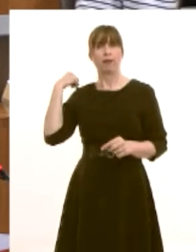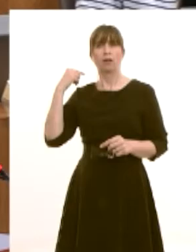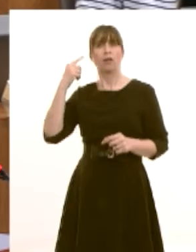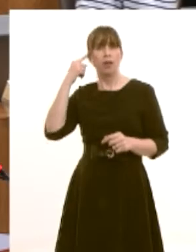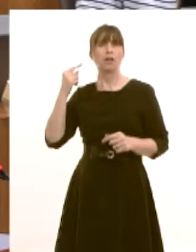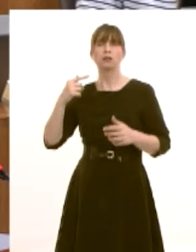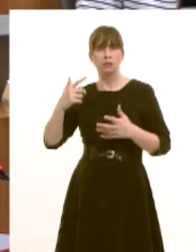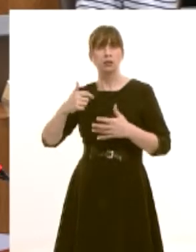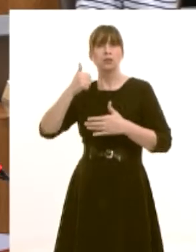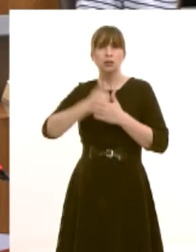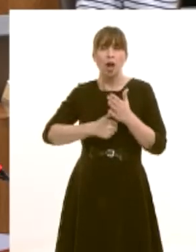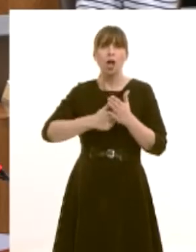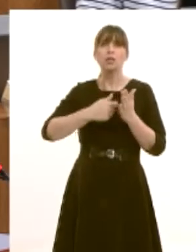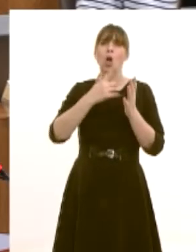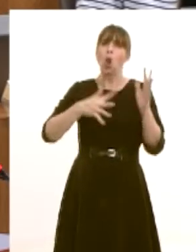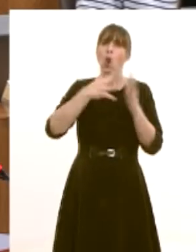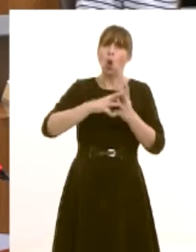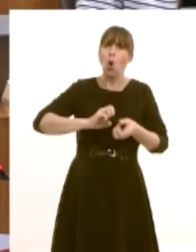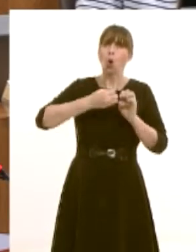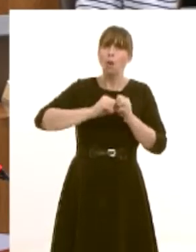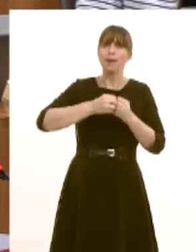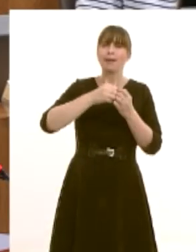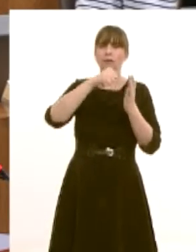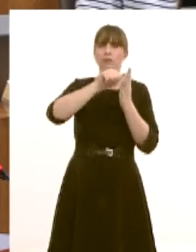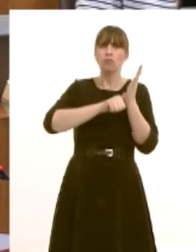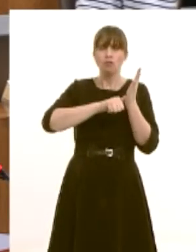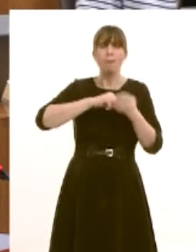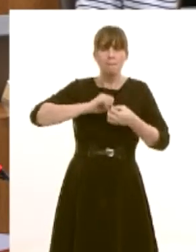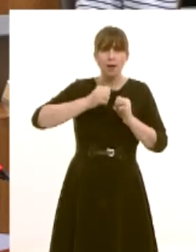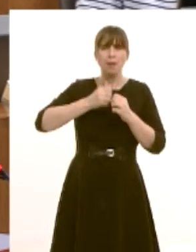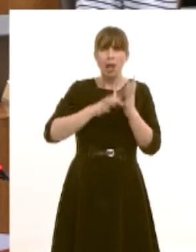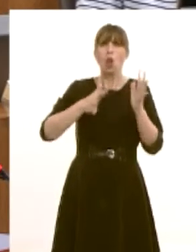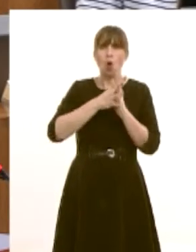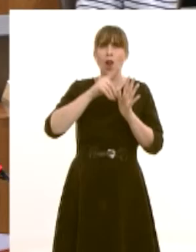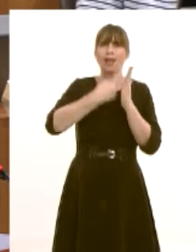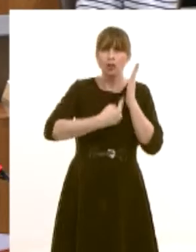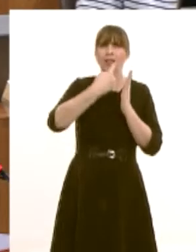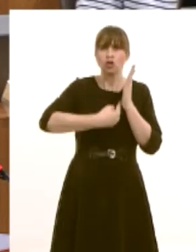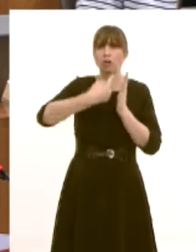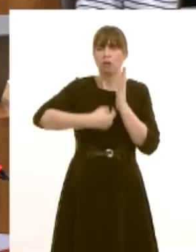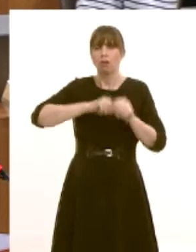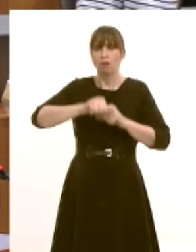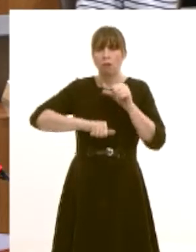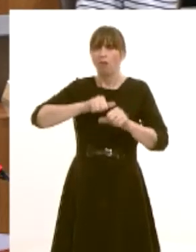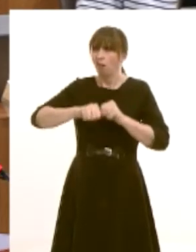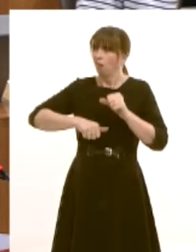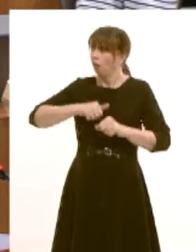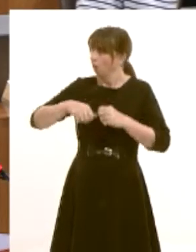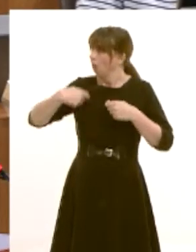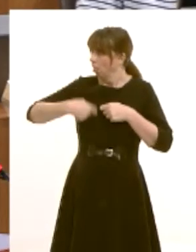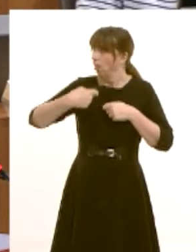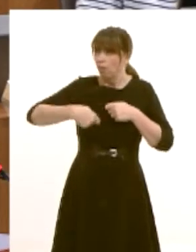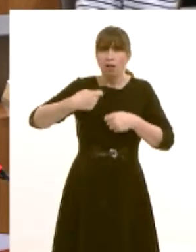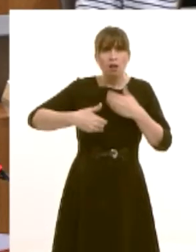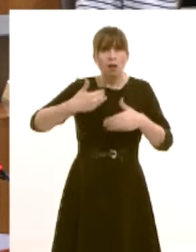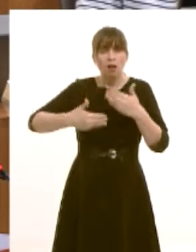expected to start the legislative program uh it was a bigger um undertaking i think than was realized at the time since then of course those issues have